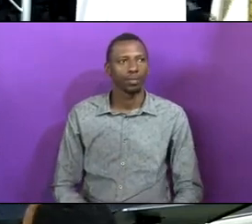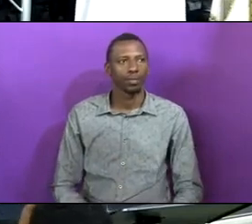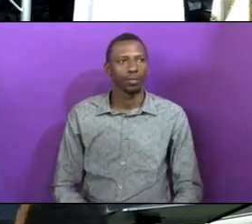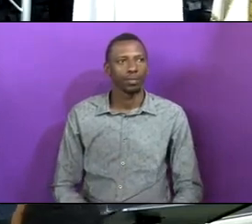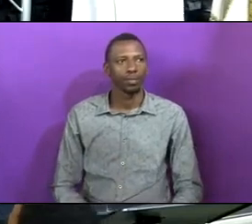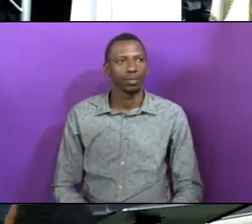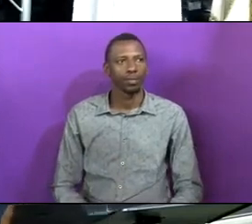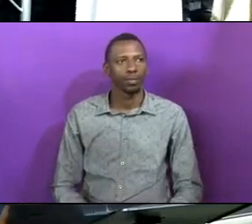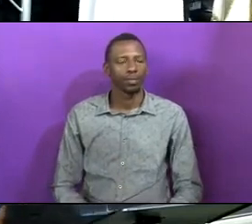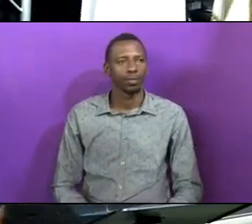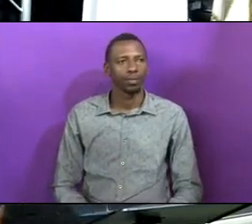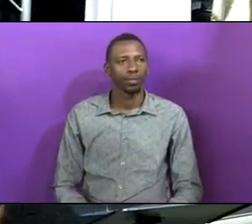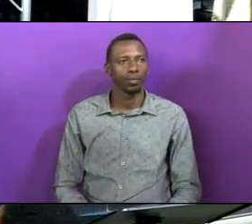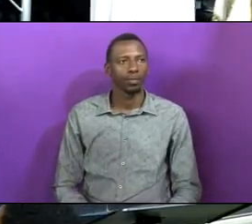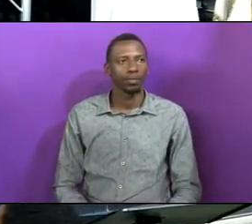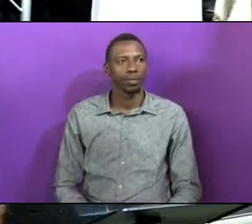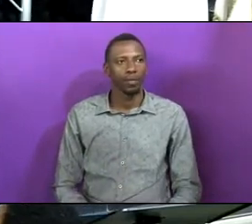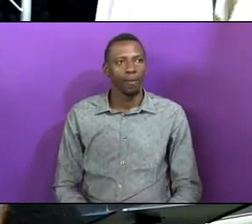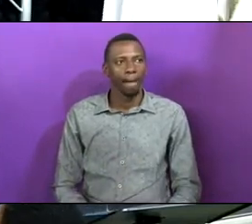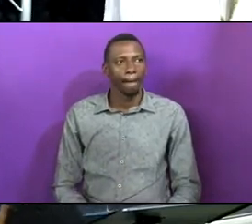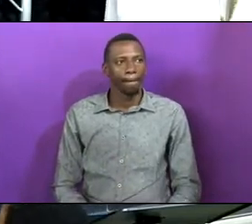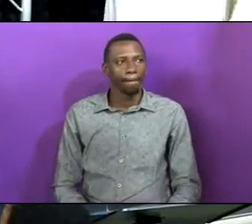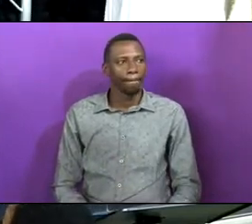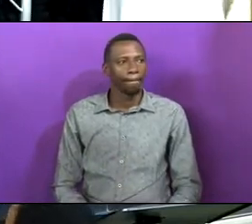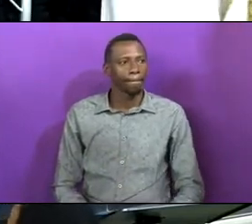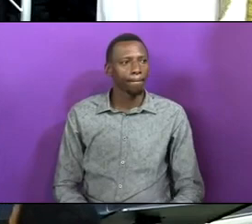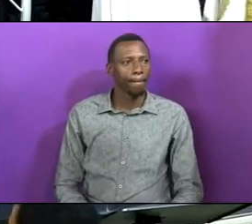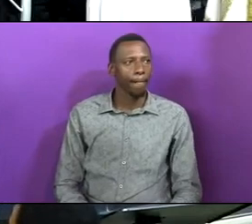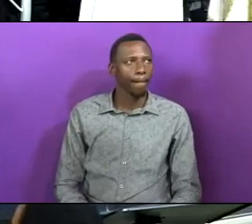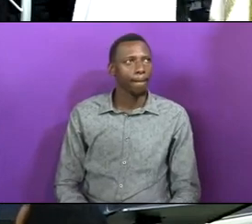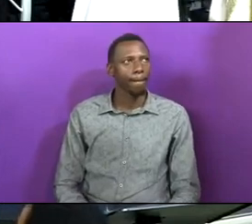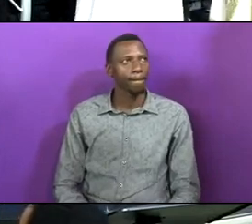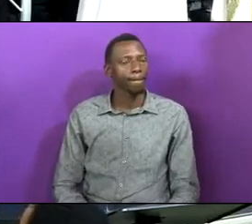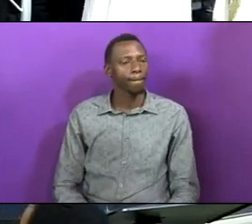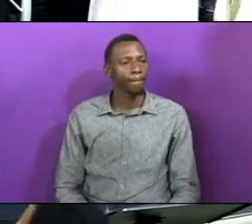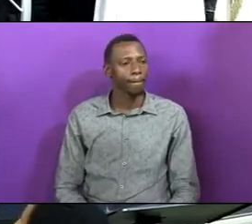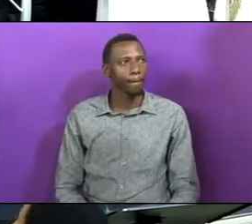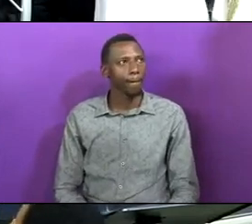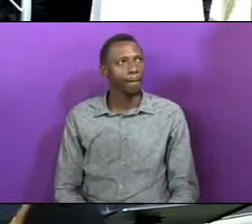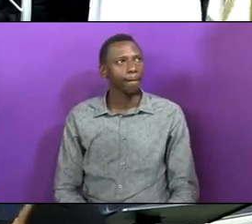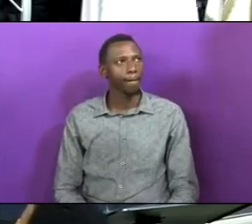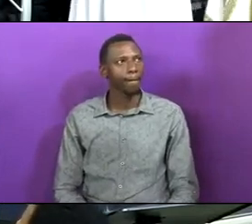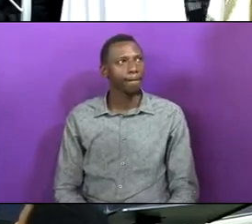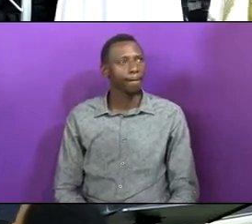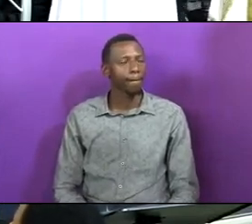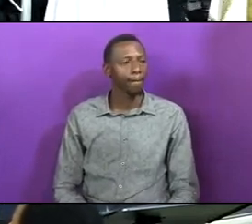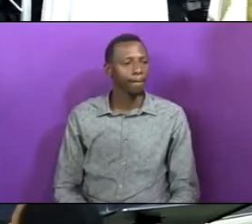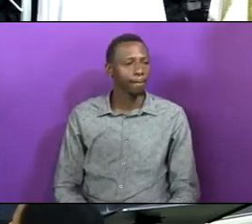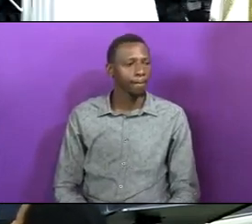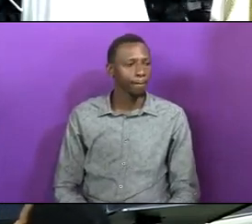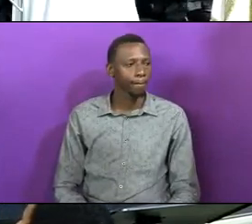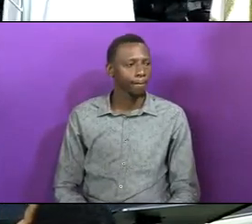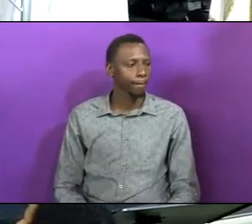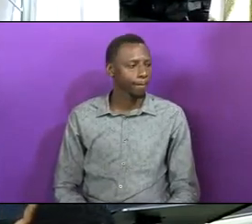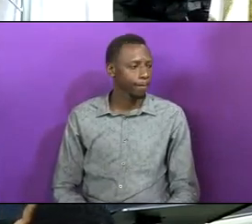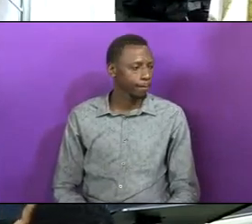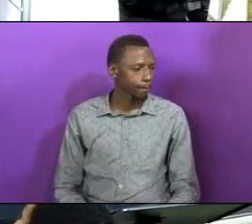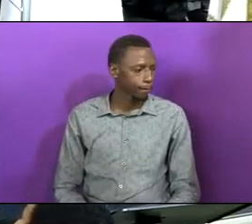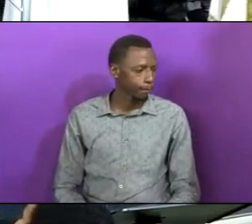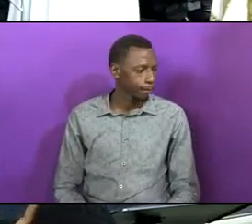Come, come, come, come. Wherever you are. Just come. There is